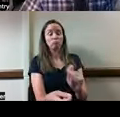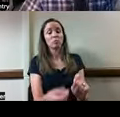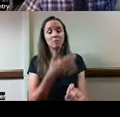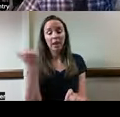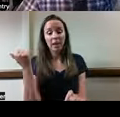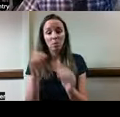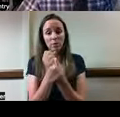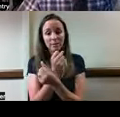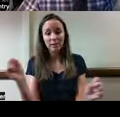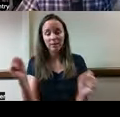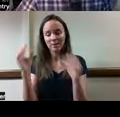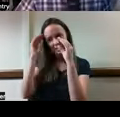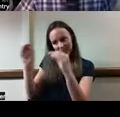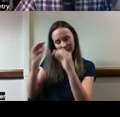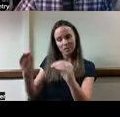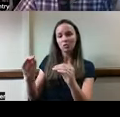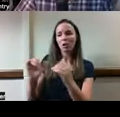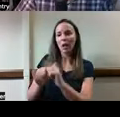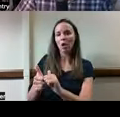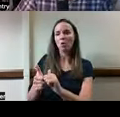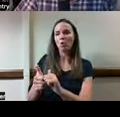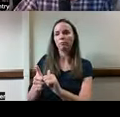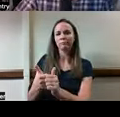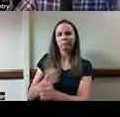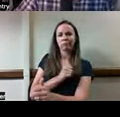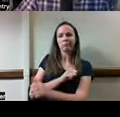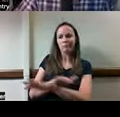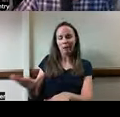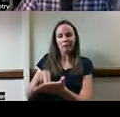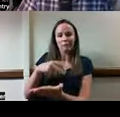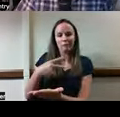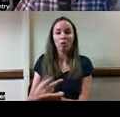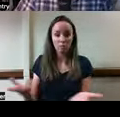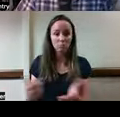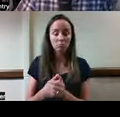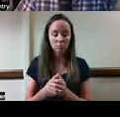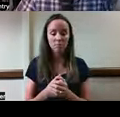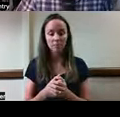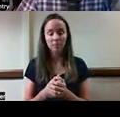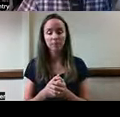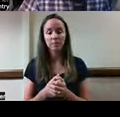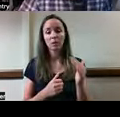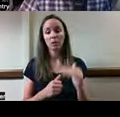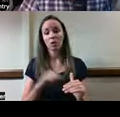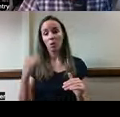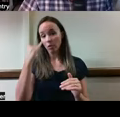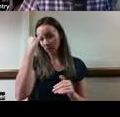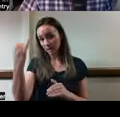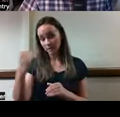strategies where they're not likely to fall important part to add in as well. Another person has suggested